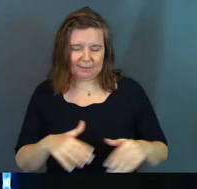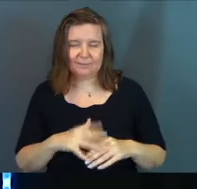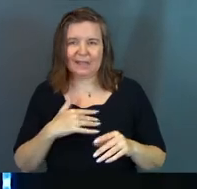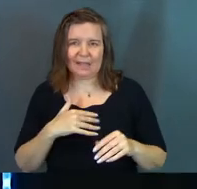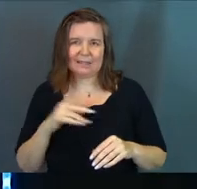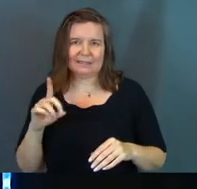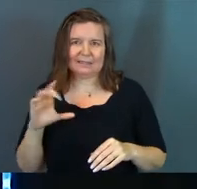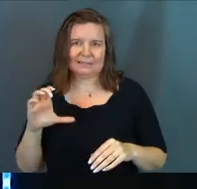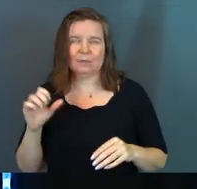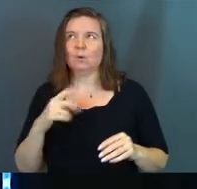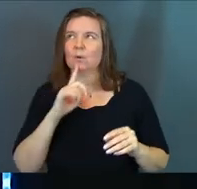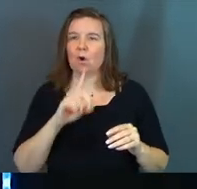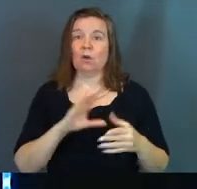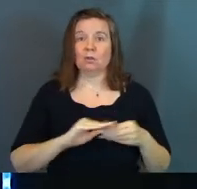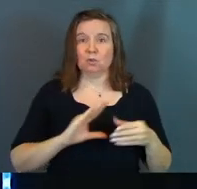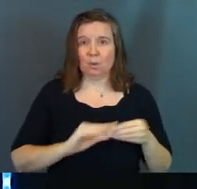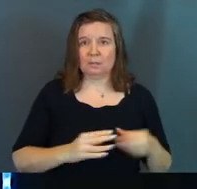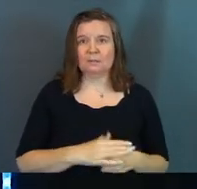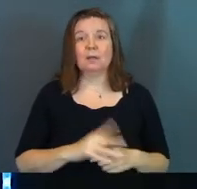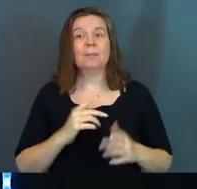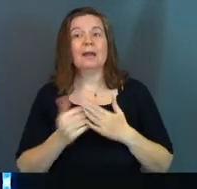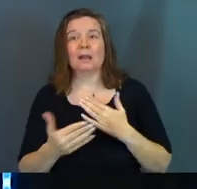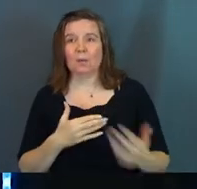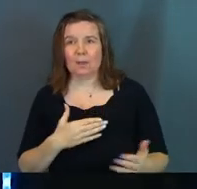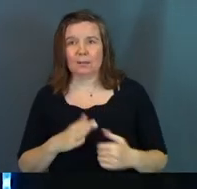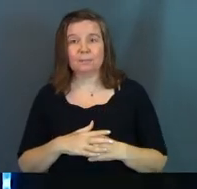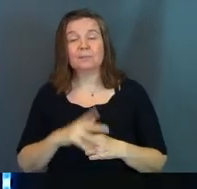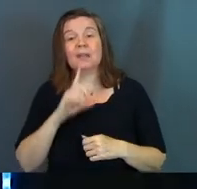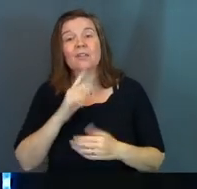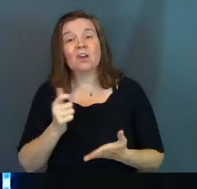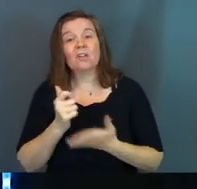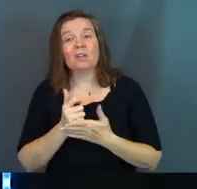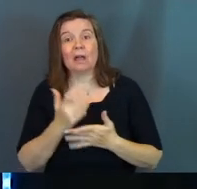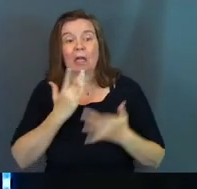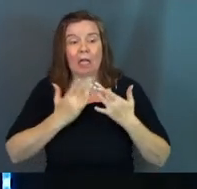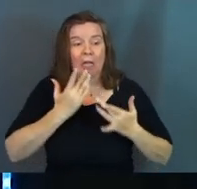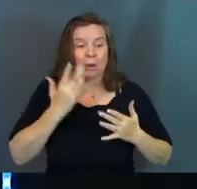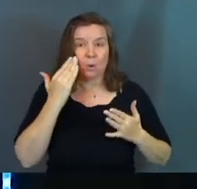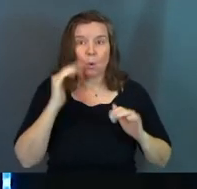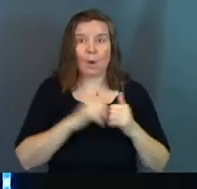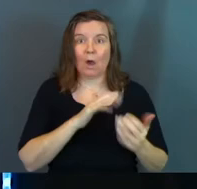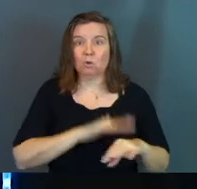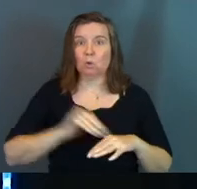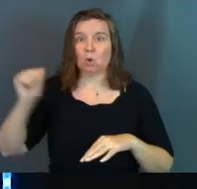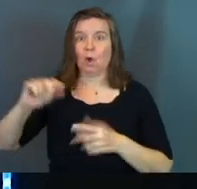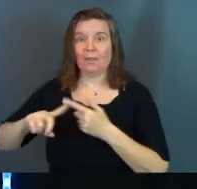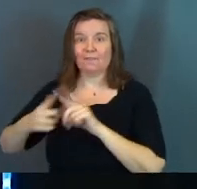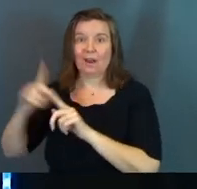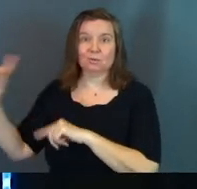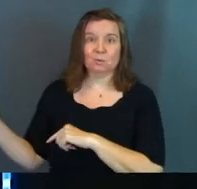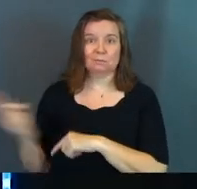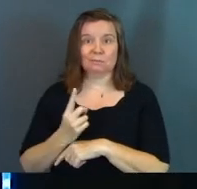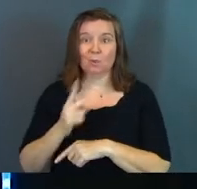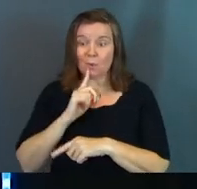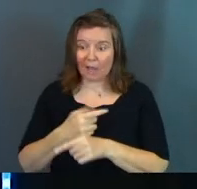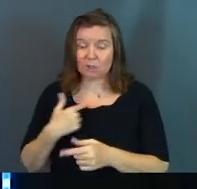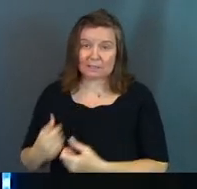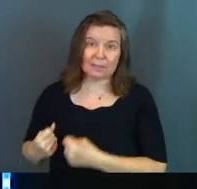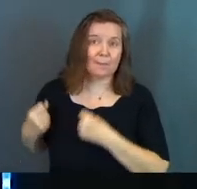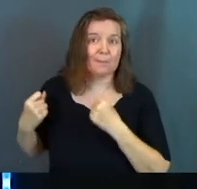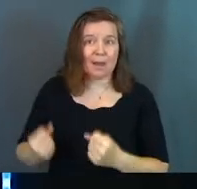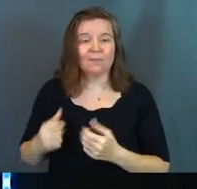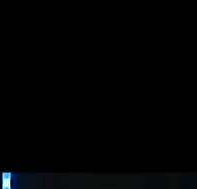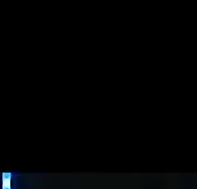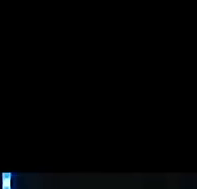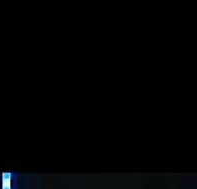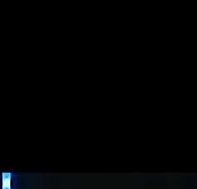That's DC actually. We're writing all the stories. But anyway. They're the helpless people who know how to call their friend. Who actually is powerful.